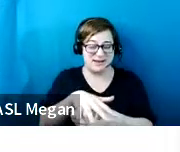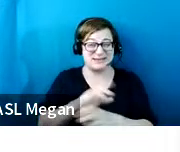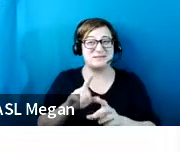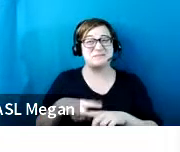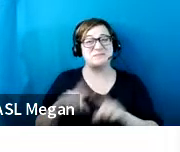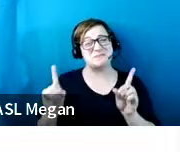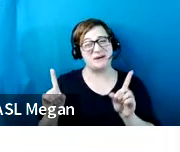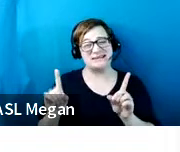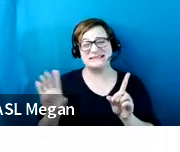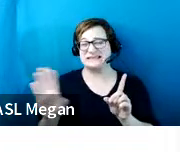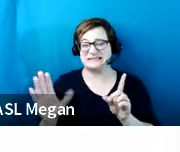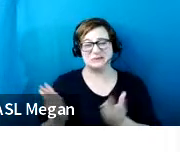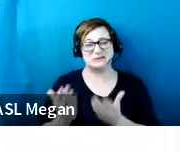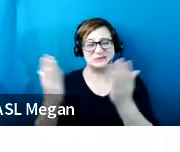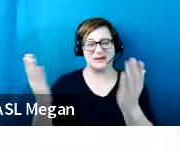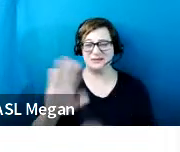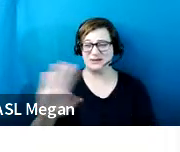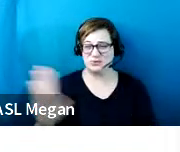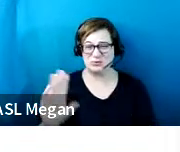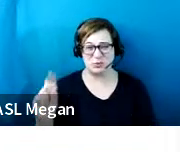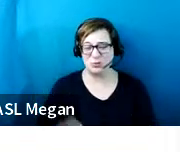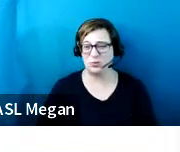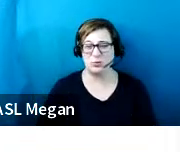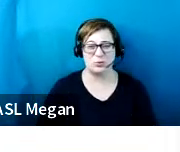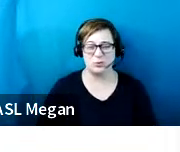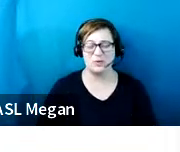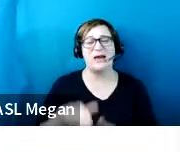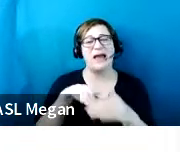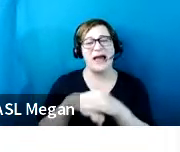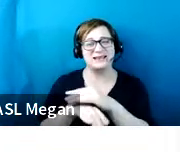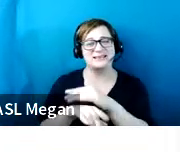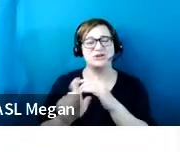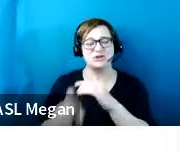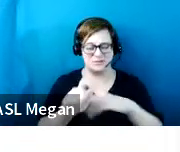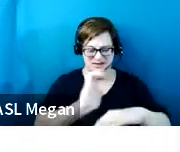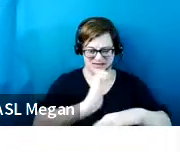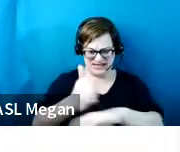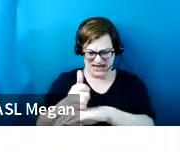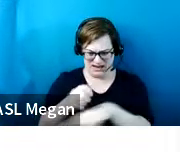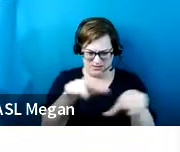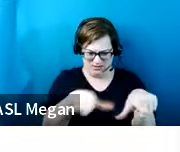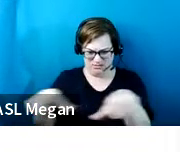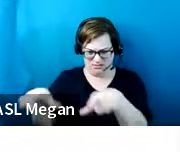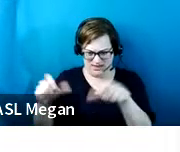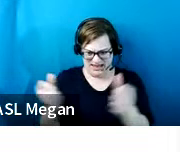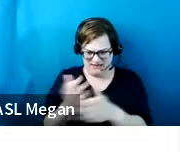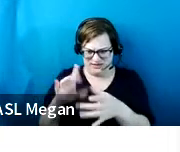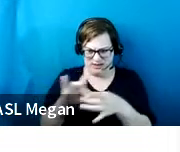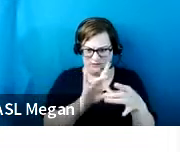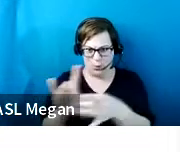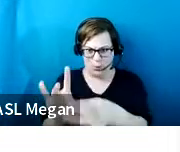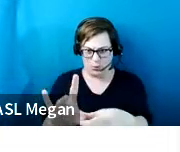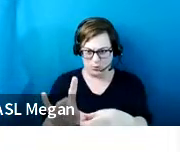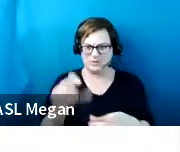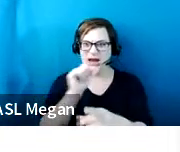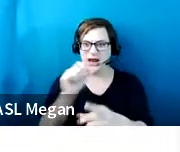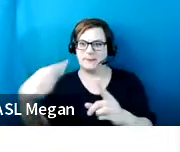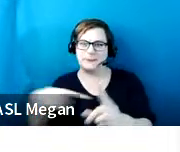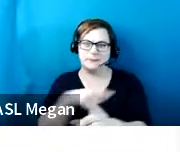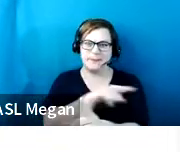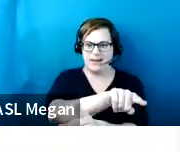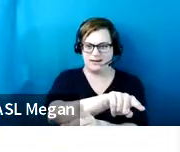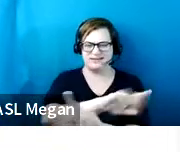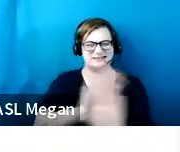highly recommended that accessible routes be configured so that they run in front of parking spaces for greater